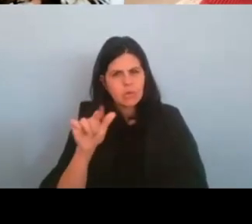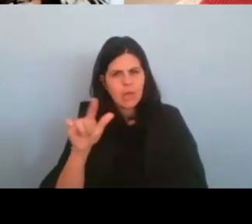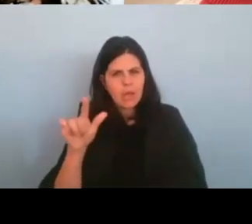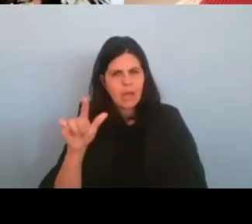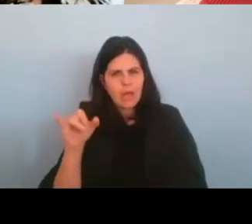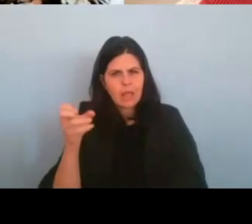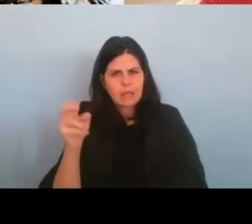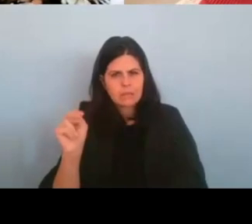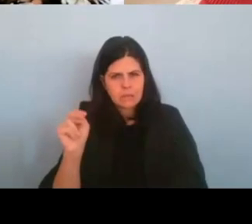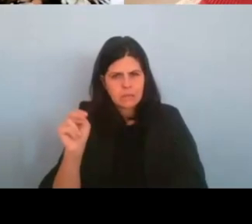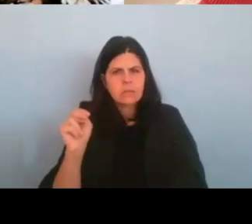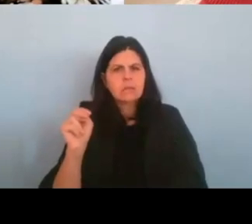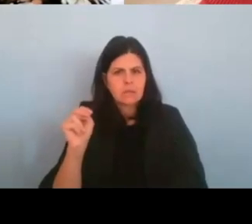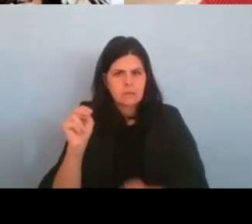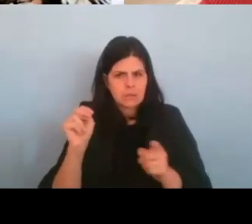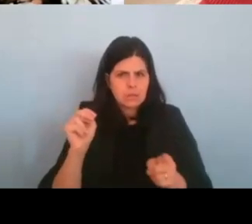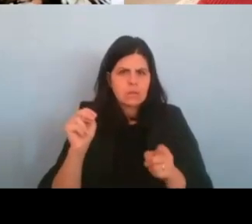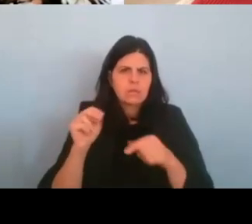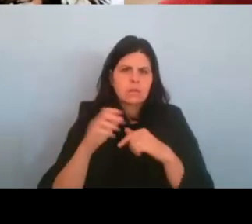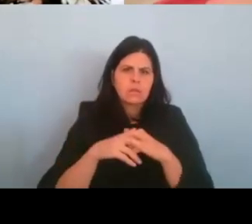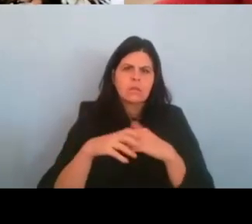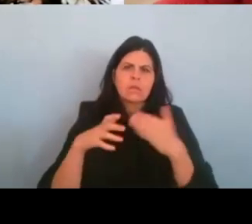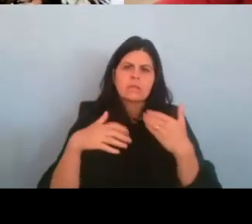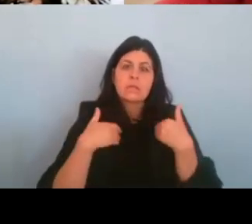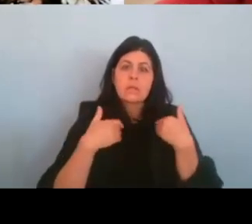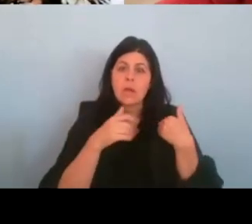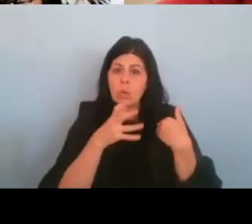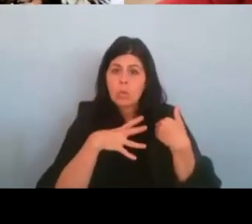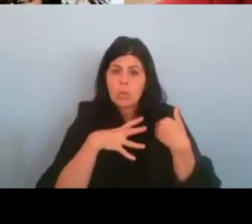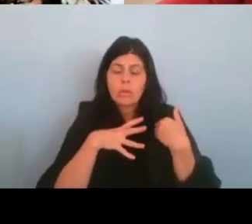young woman featured in the film still involved in a Jewish community?